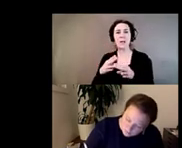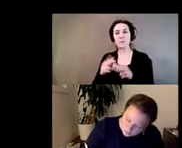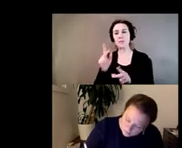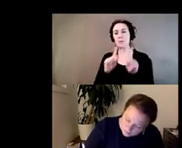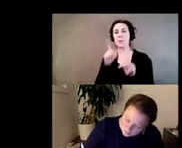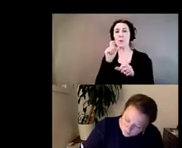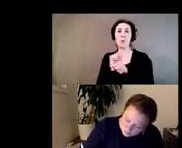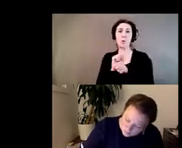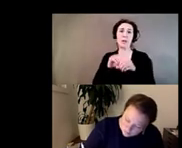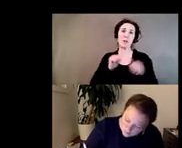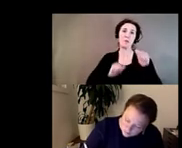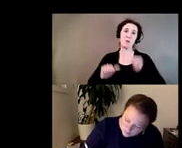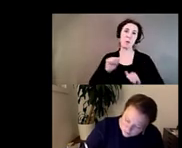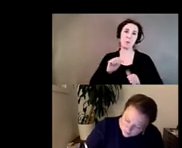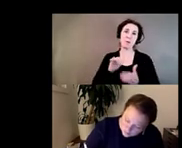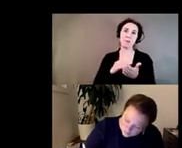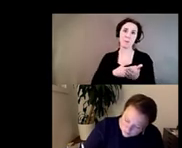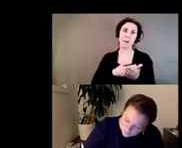area of specialization